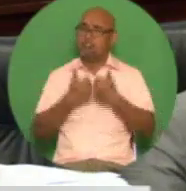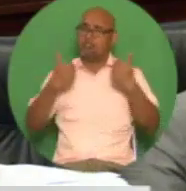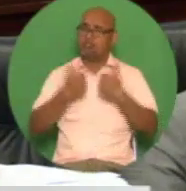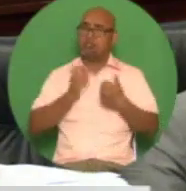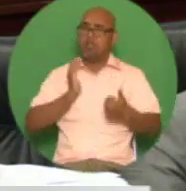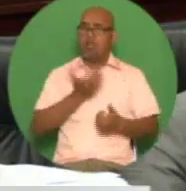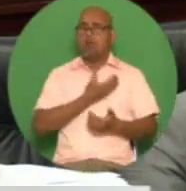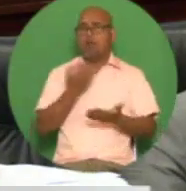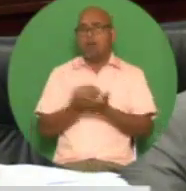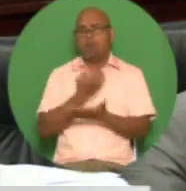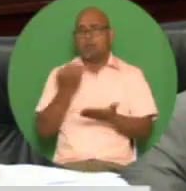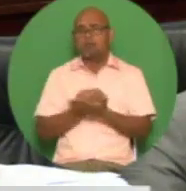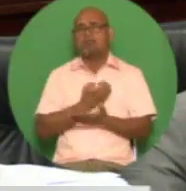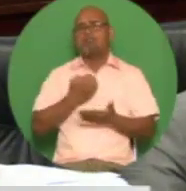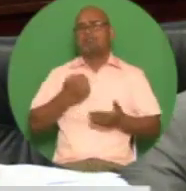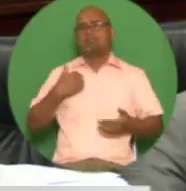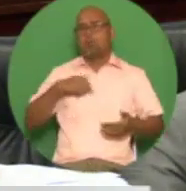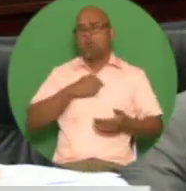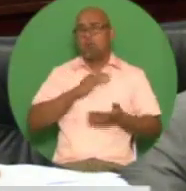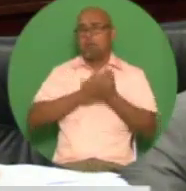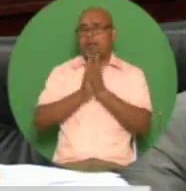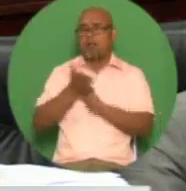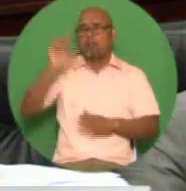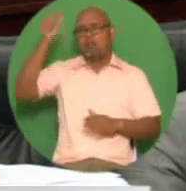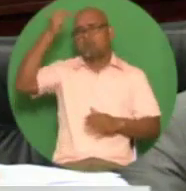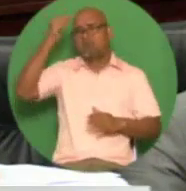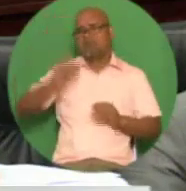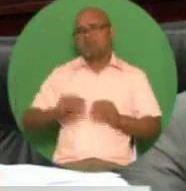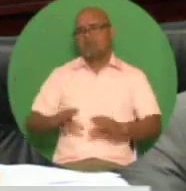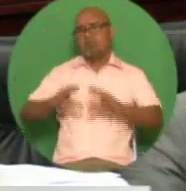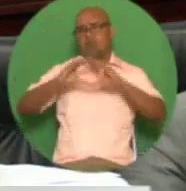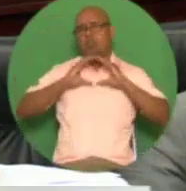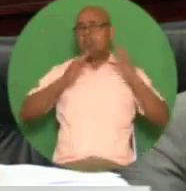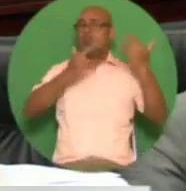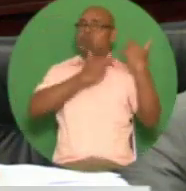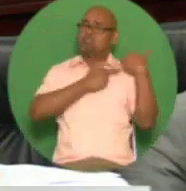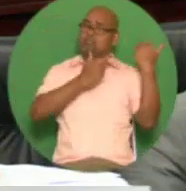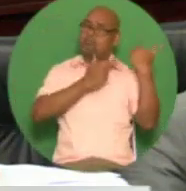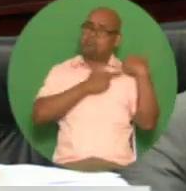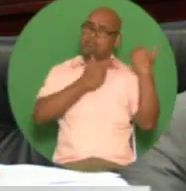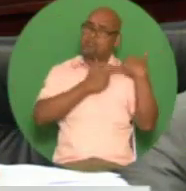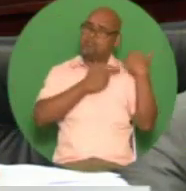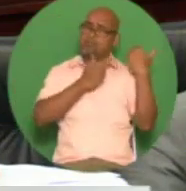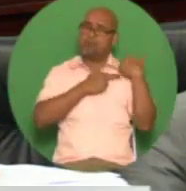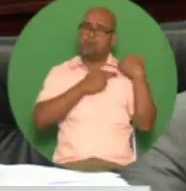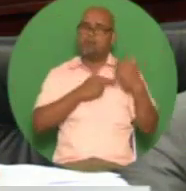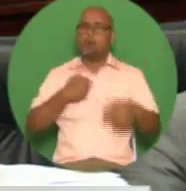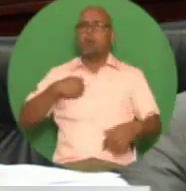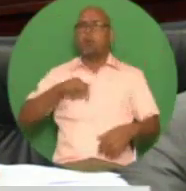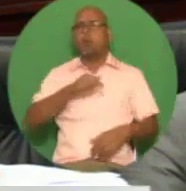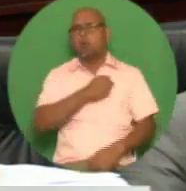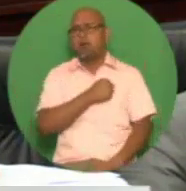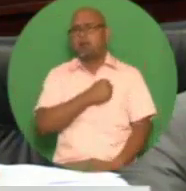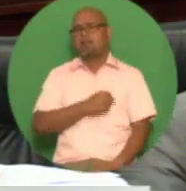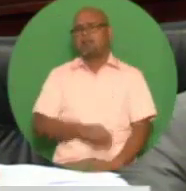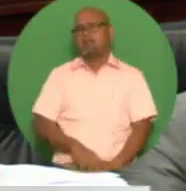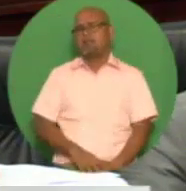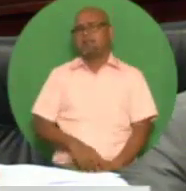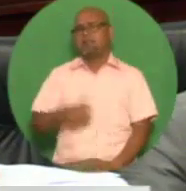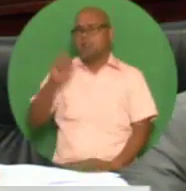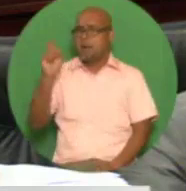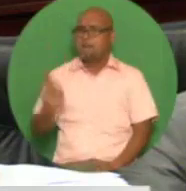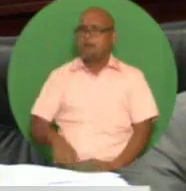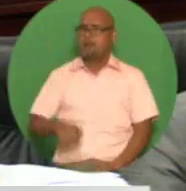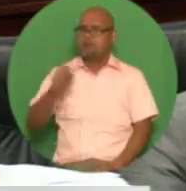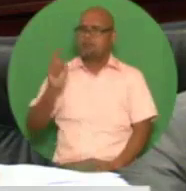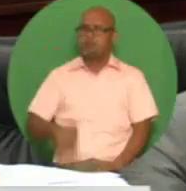in september 2015 required a conscientious and comprehensive response by the national community